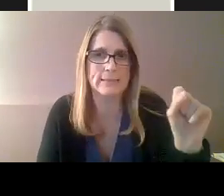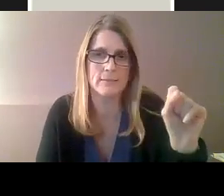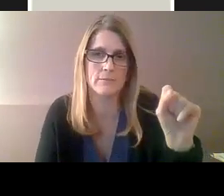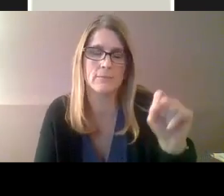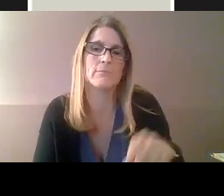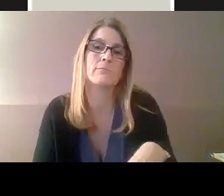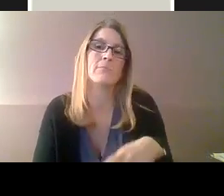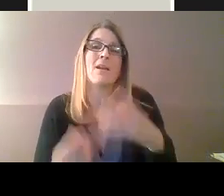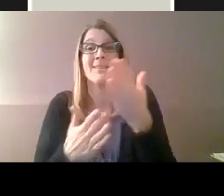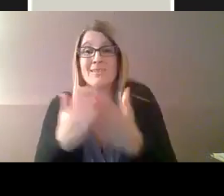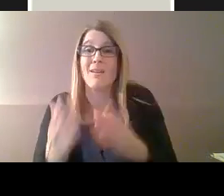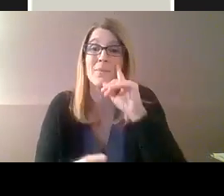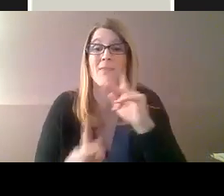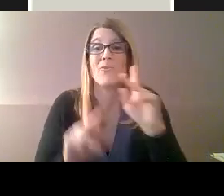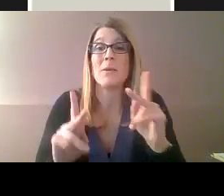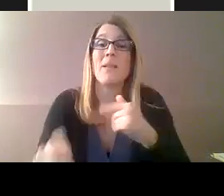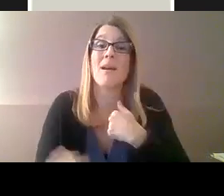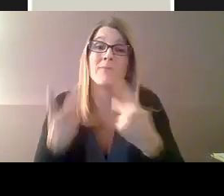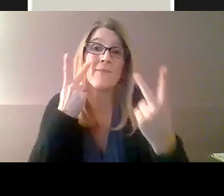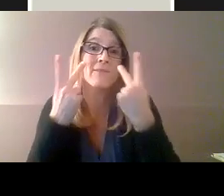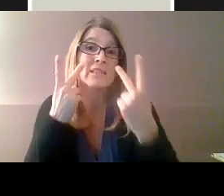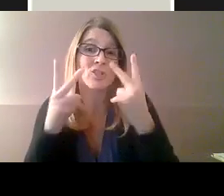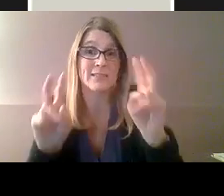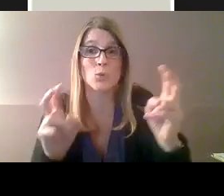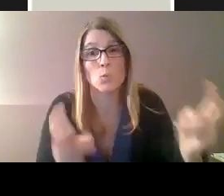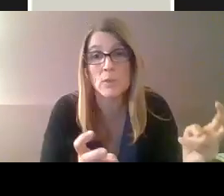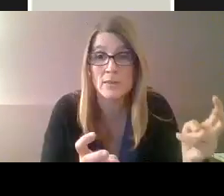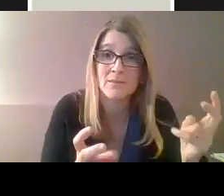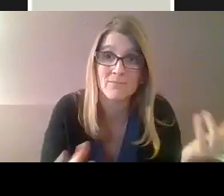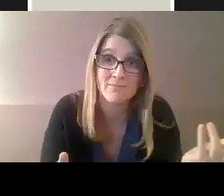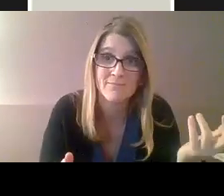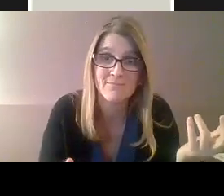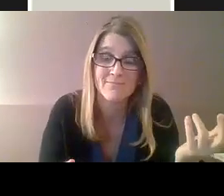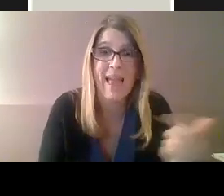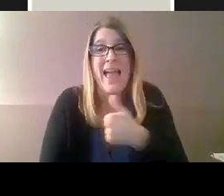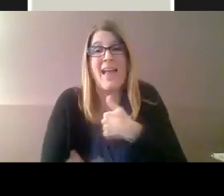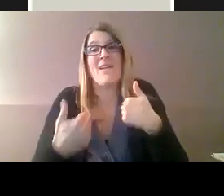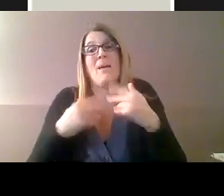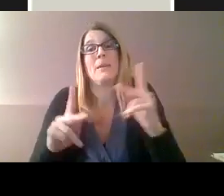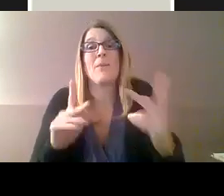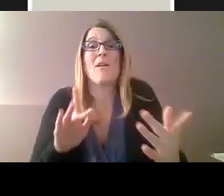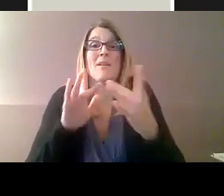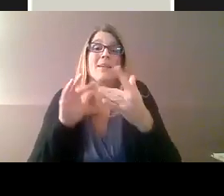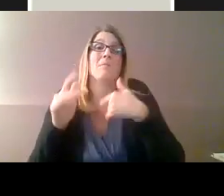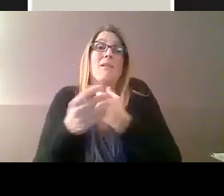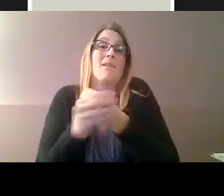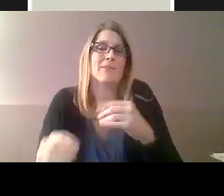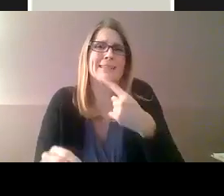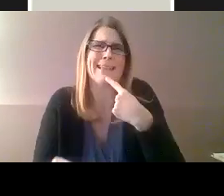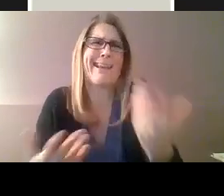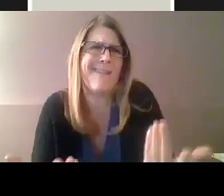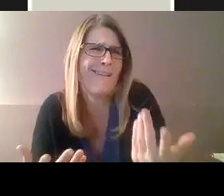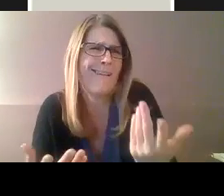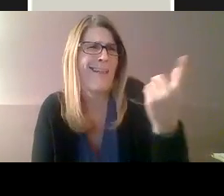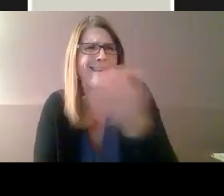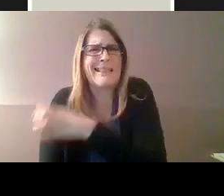And it will not work for people with like a dual diagnosis or if somebody has some type of vision loss.